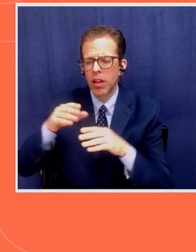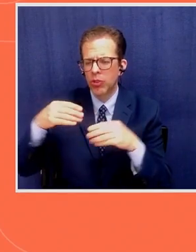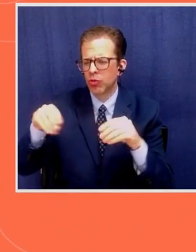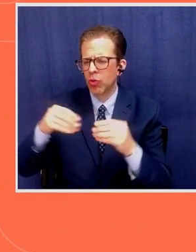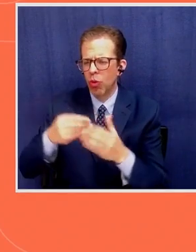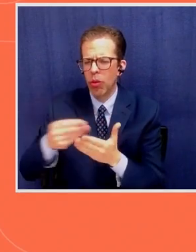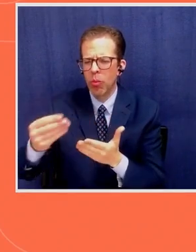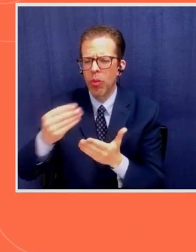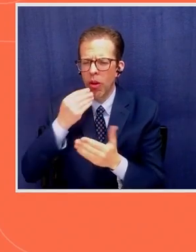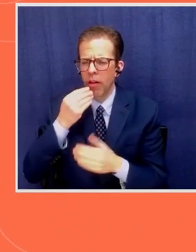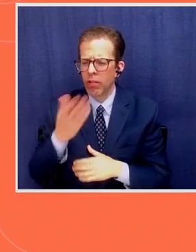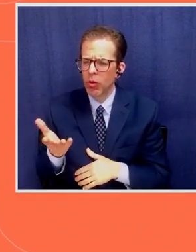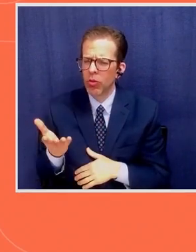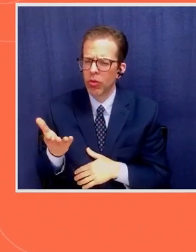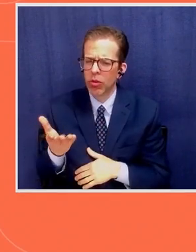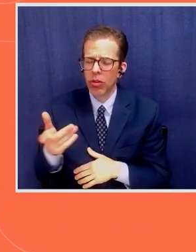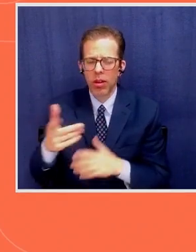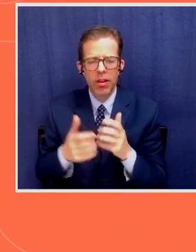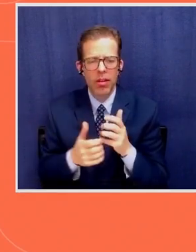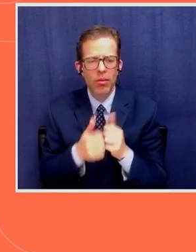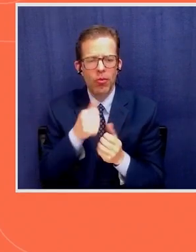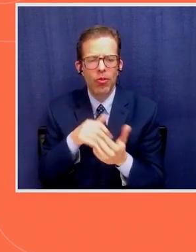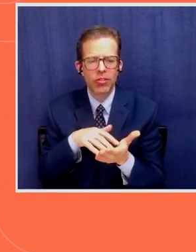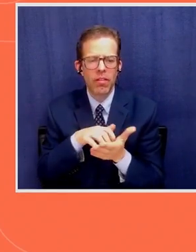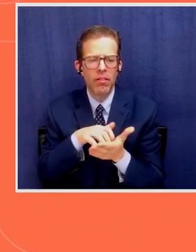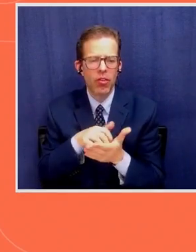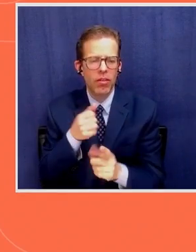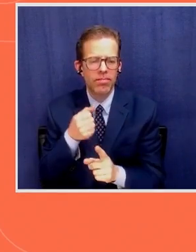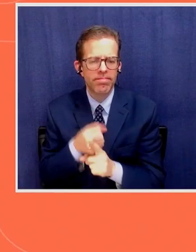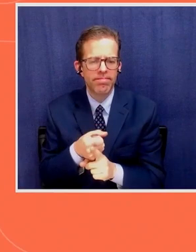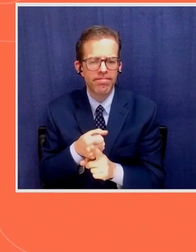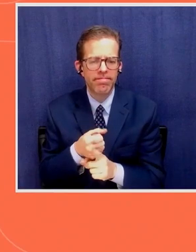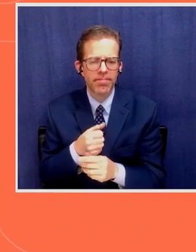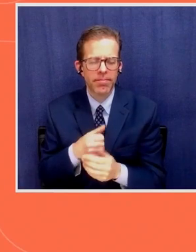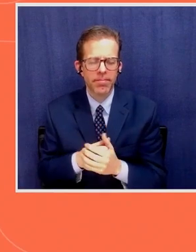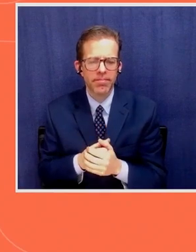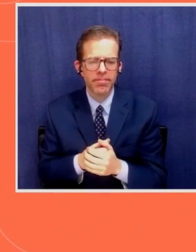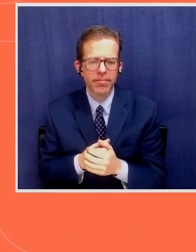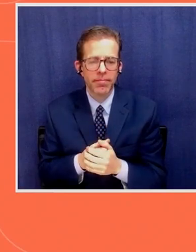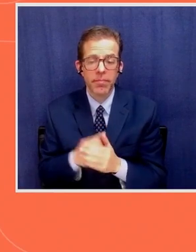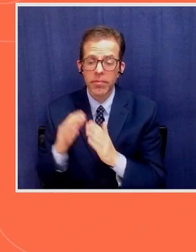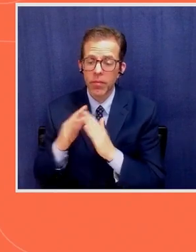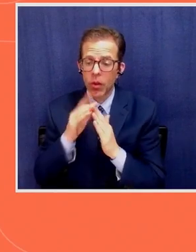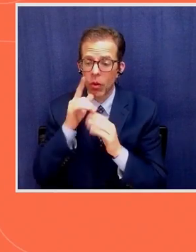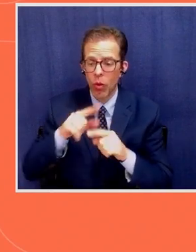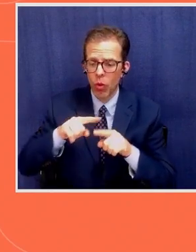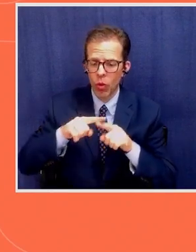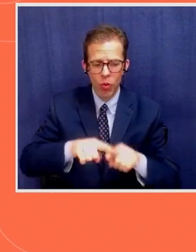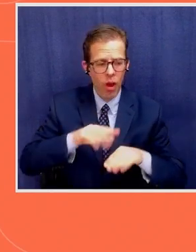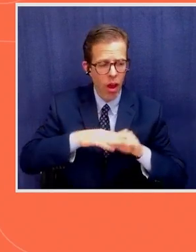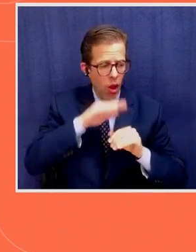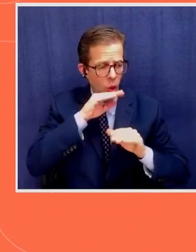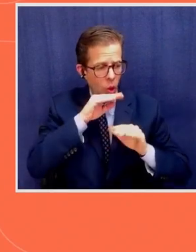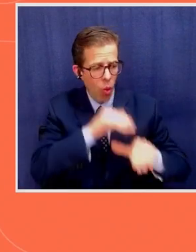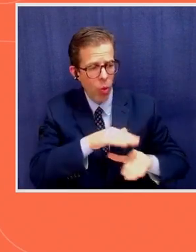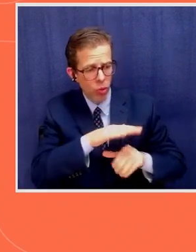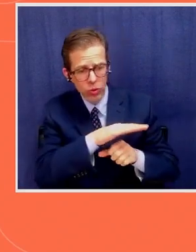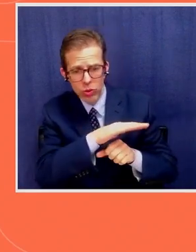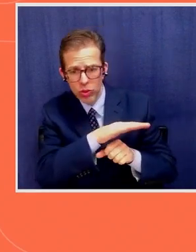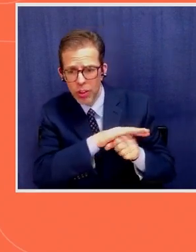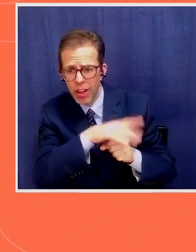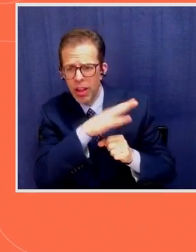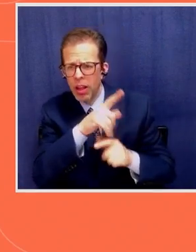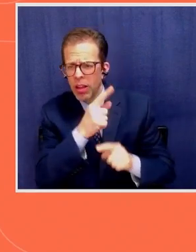most vulnerable. But the communities who relied on their oceans and traditional